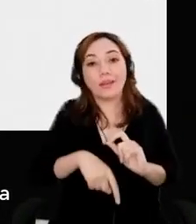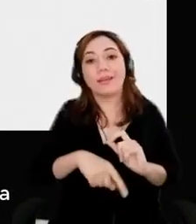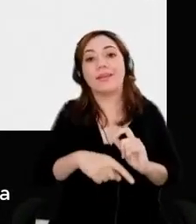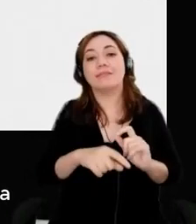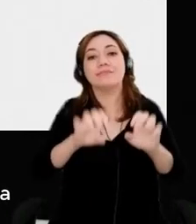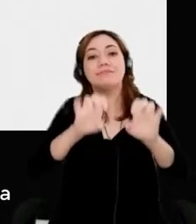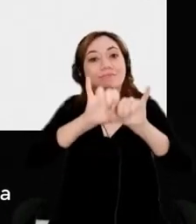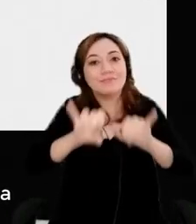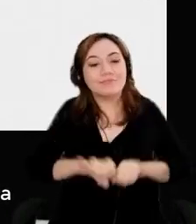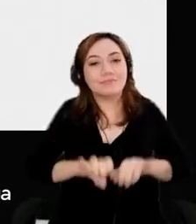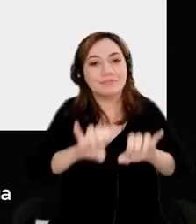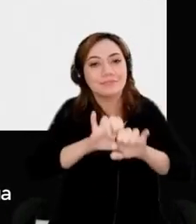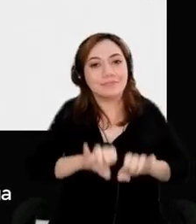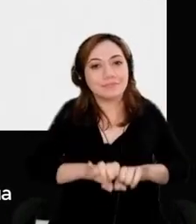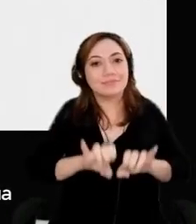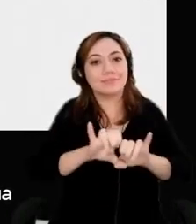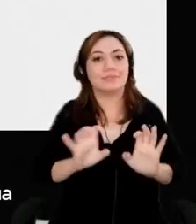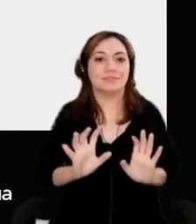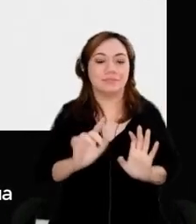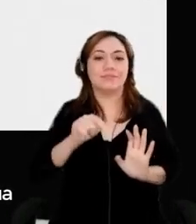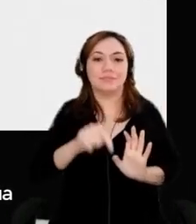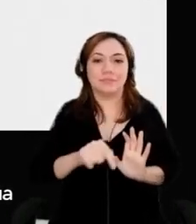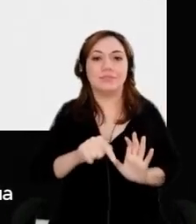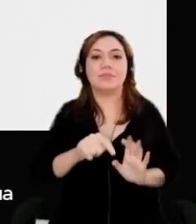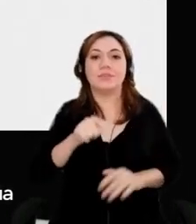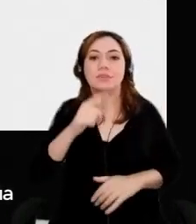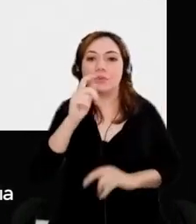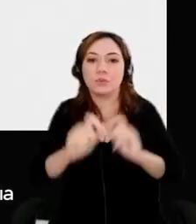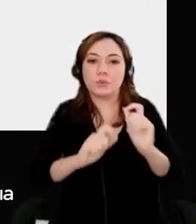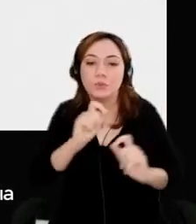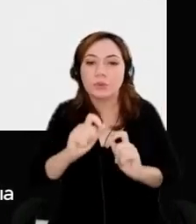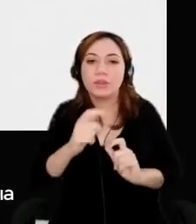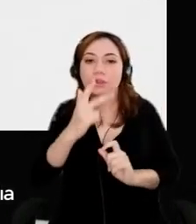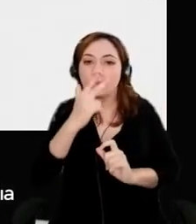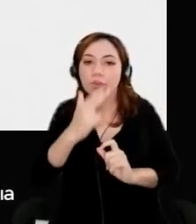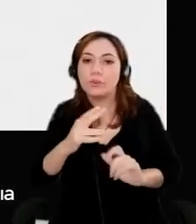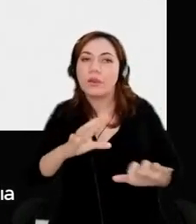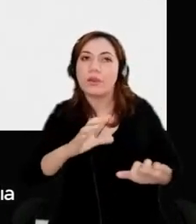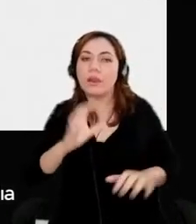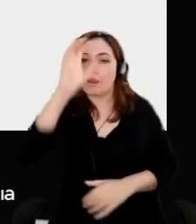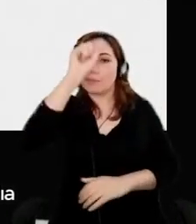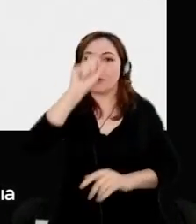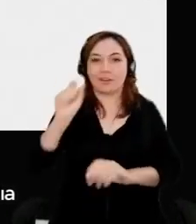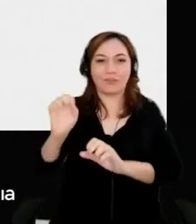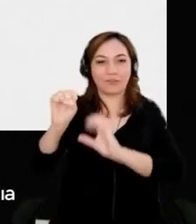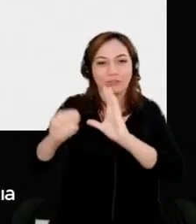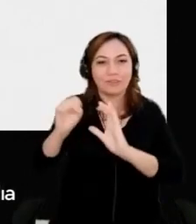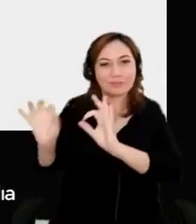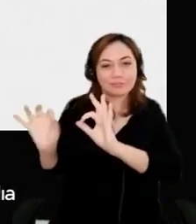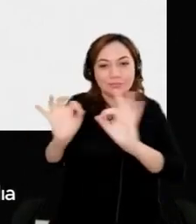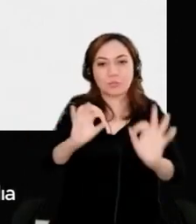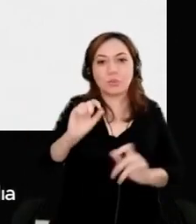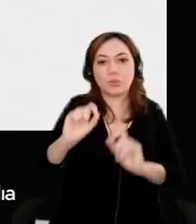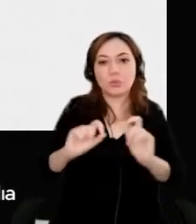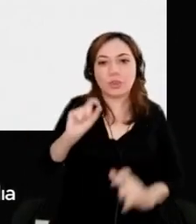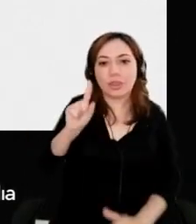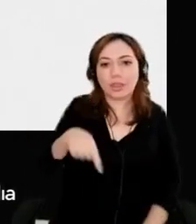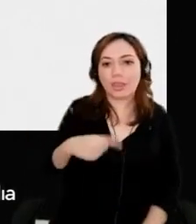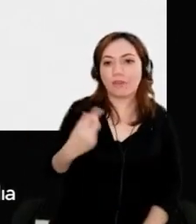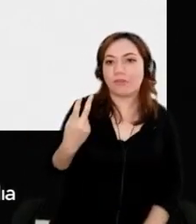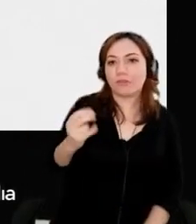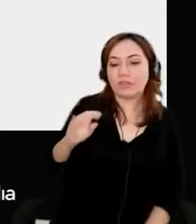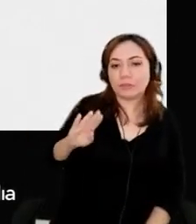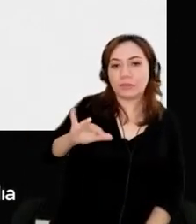know, we just learned that, you know, NVIDIA last quarter is like $20 billion, $18 billion from data centers.